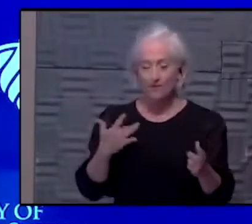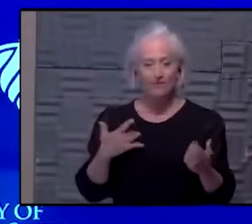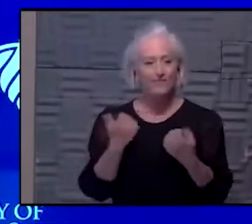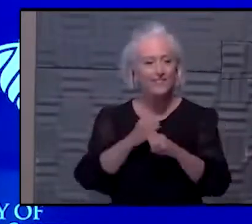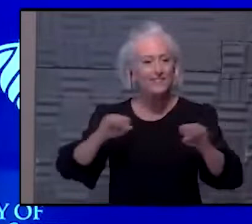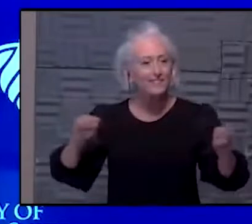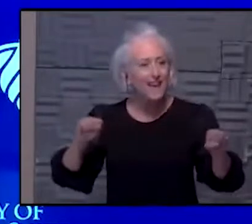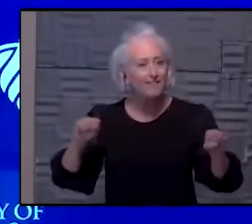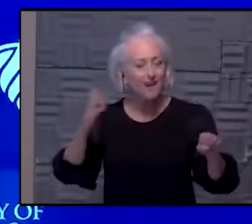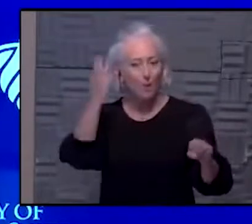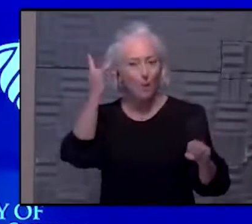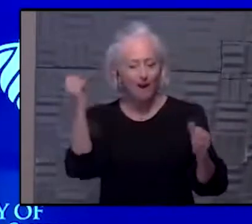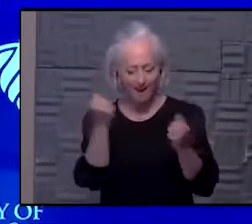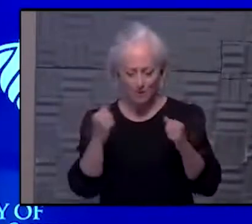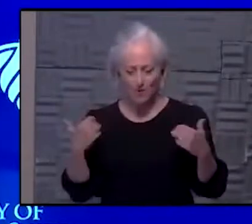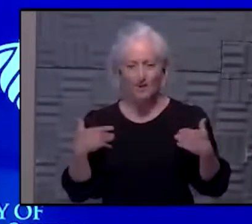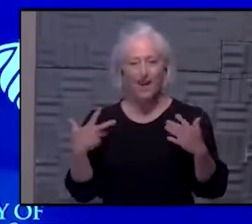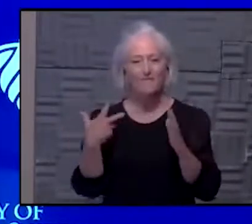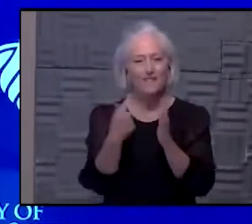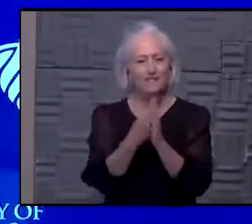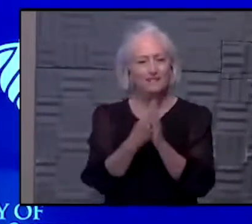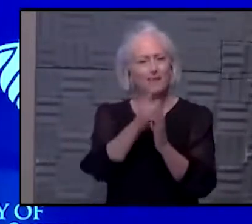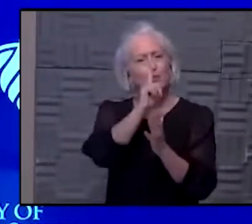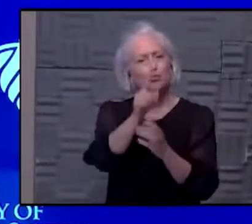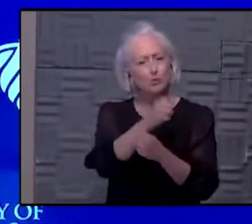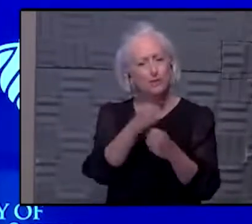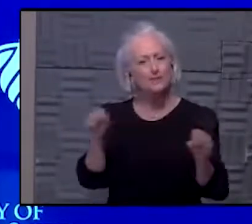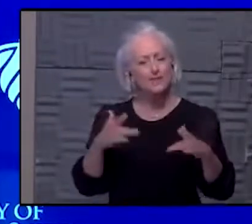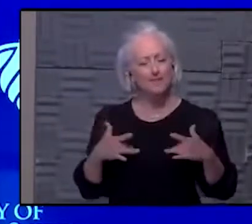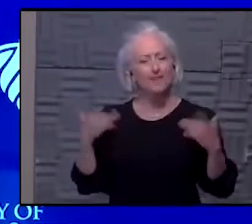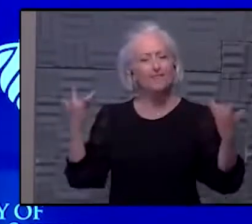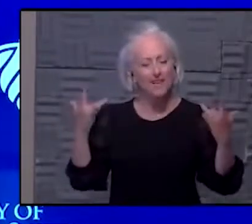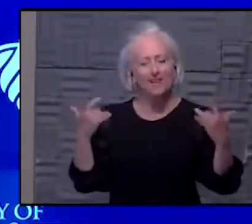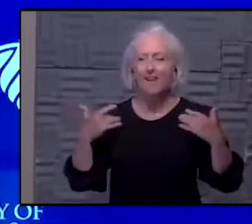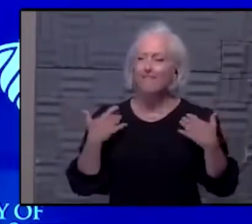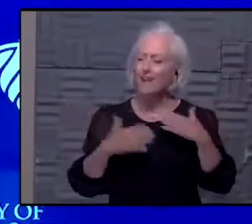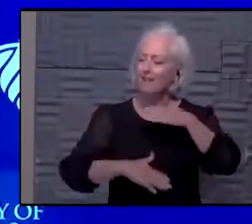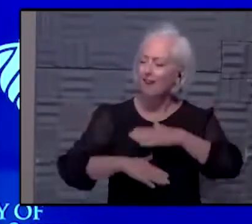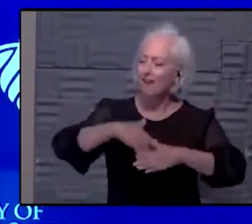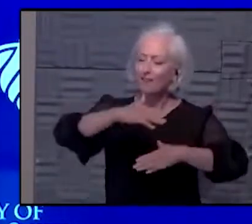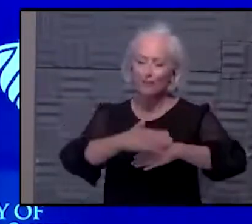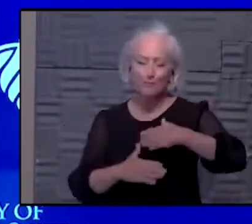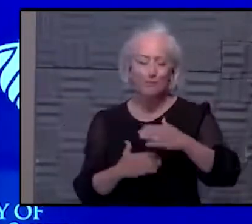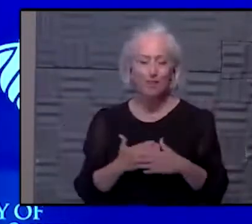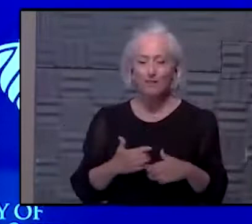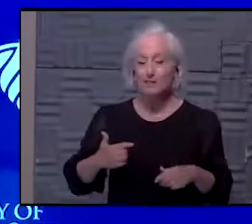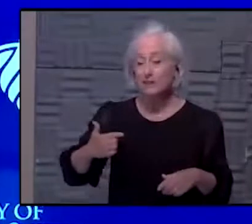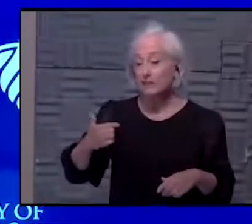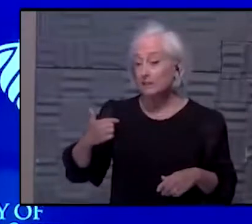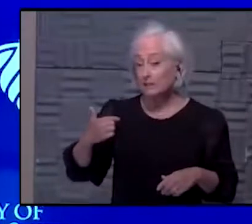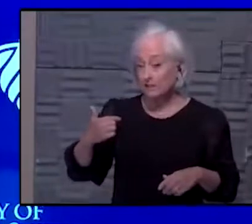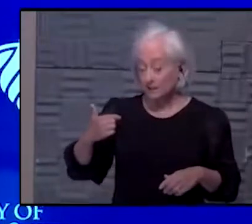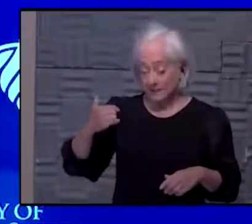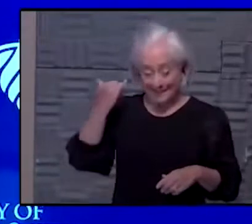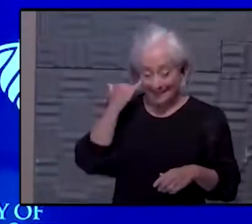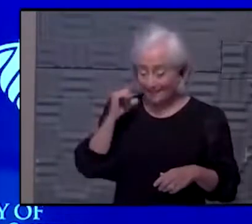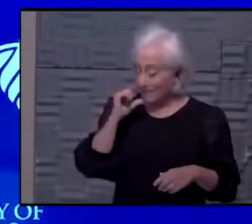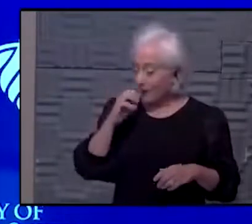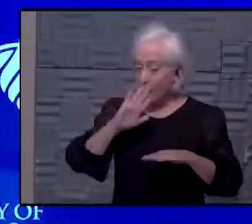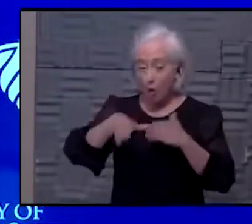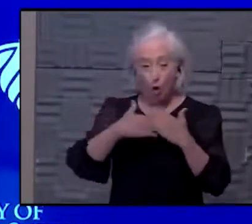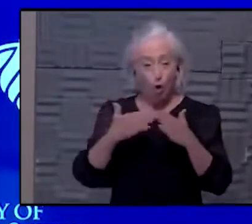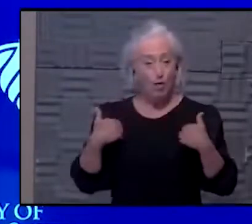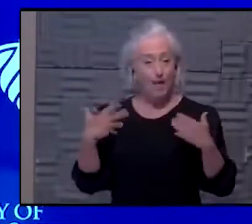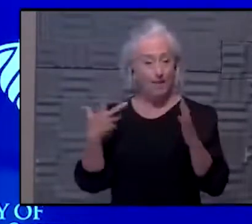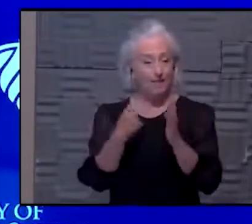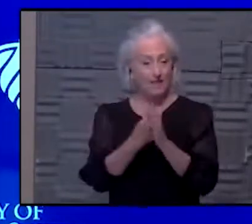I think that was a really safe event outside. And I think I felt so much more comfortable. I would not have done that if we hadn't all been vaccinated. I would not have